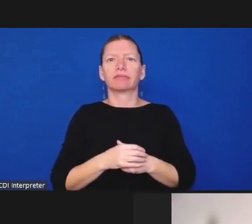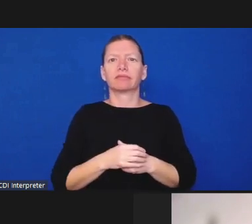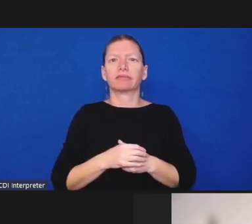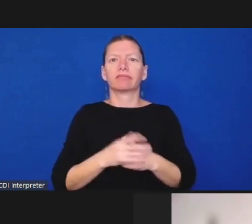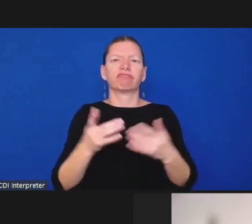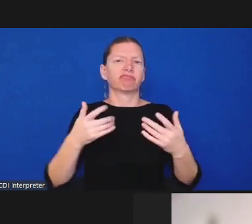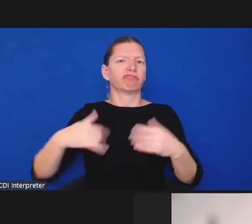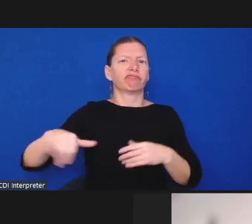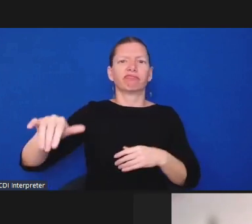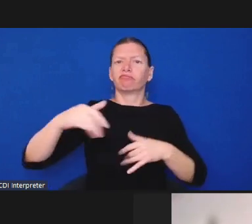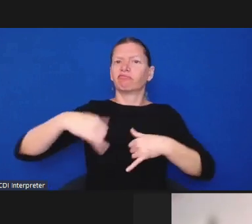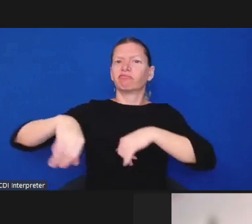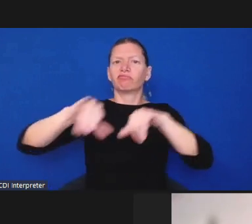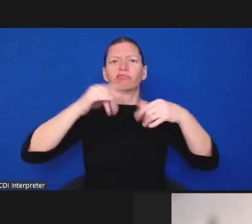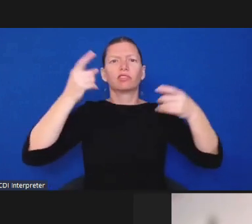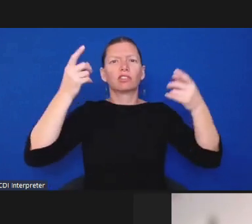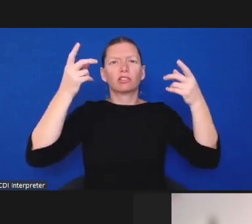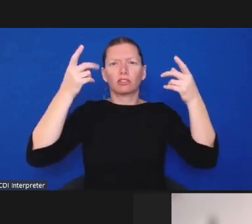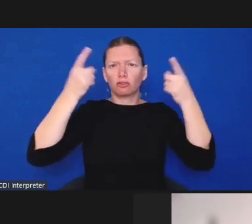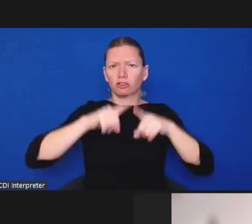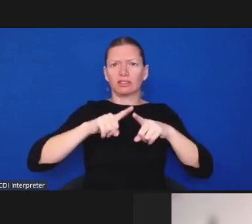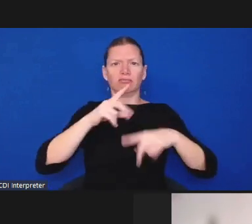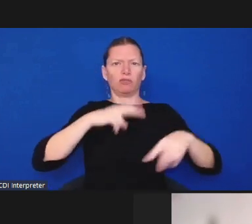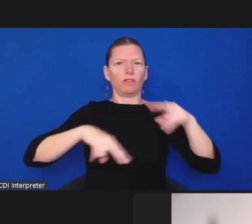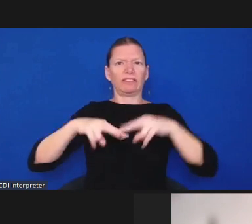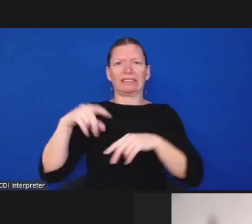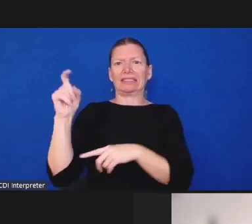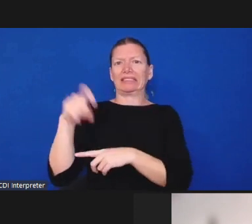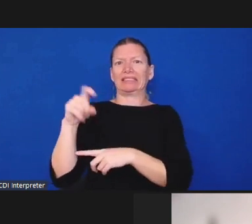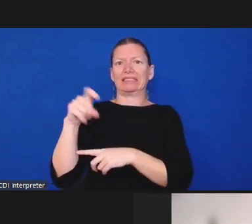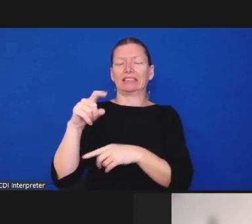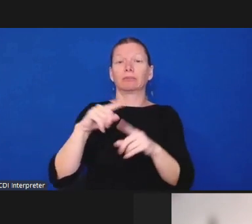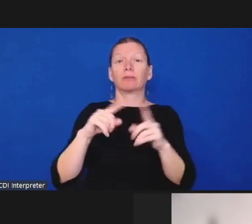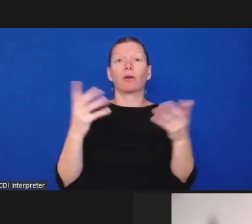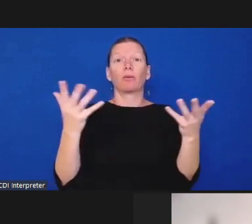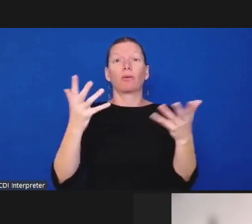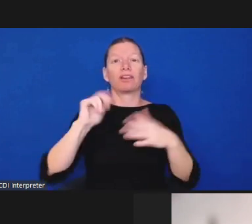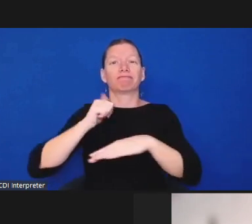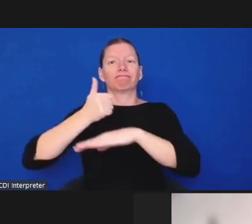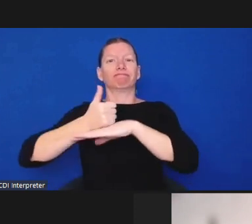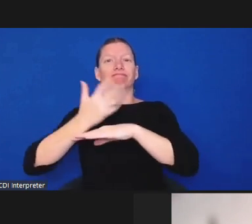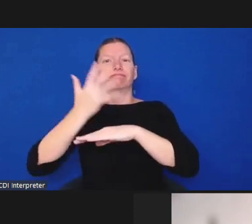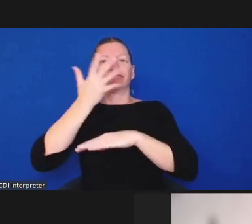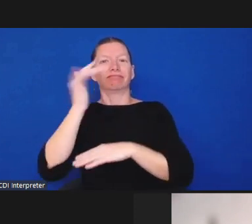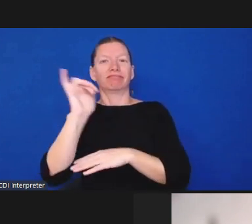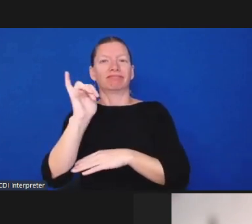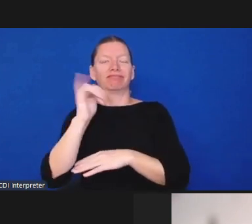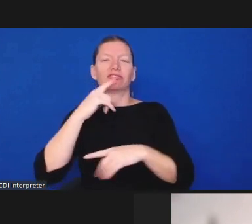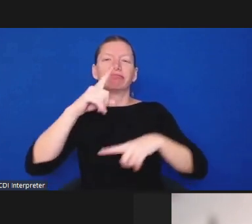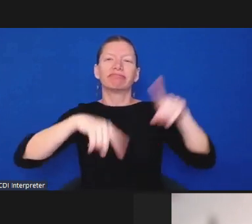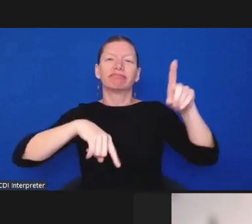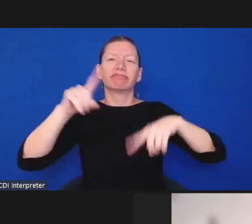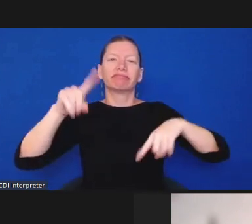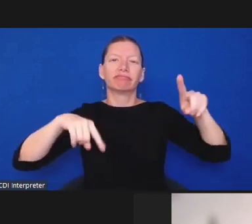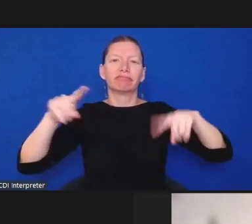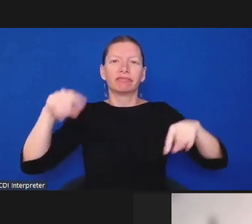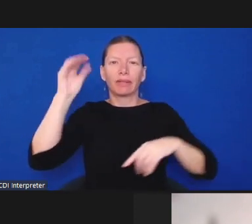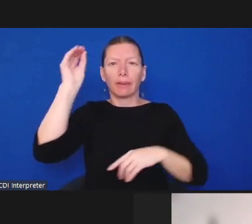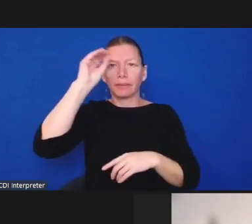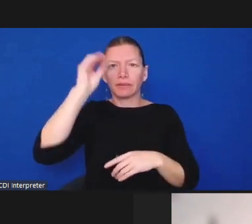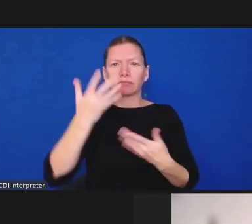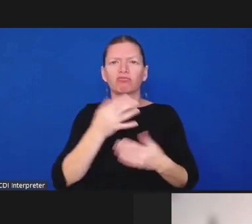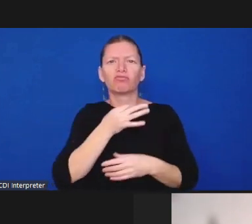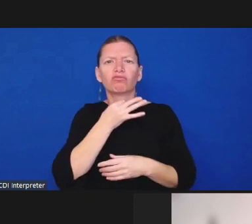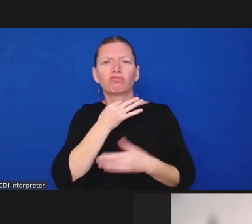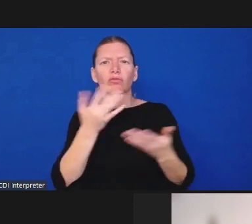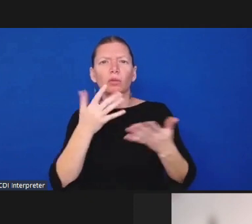community input with the inspector general model where it's left in the hands of one person and staff and what type of